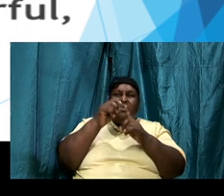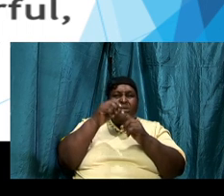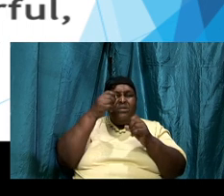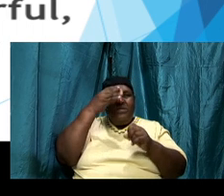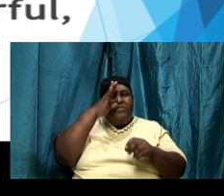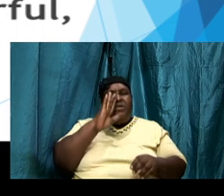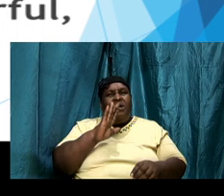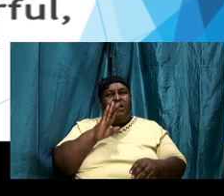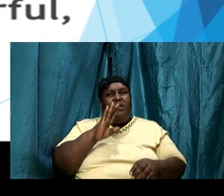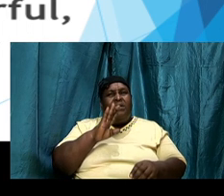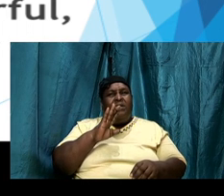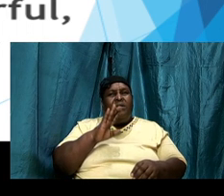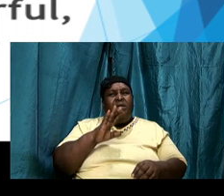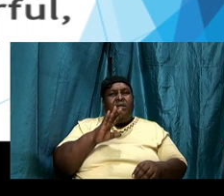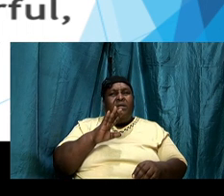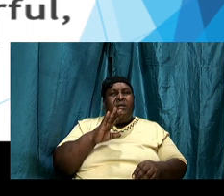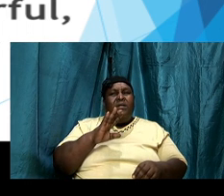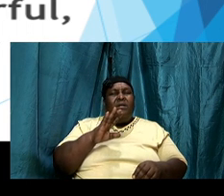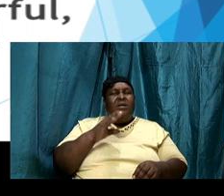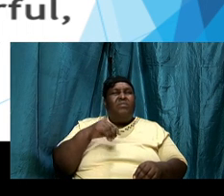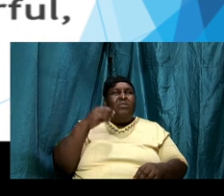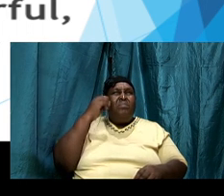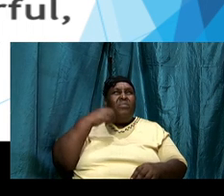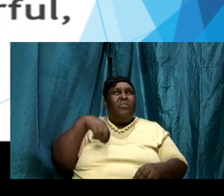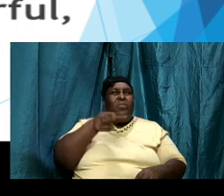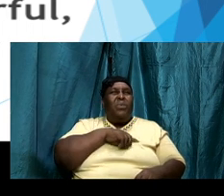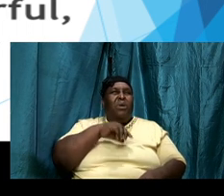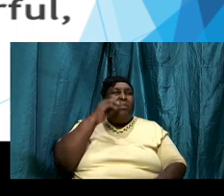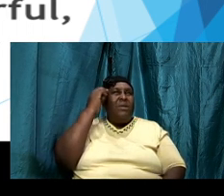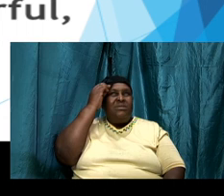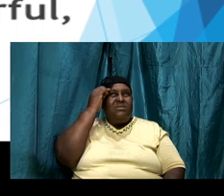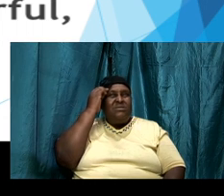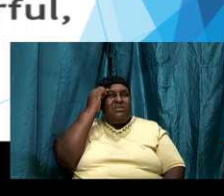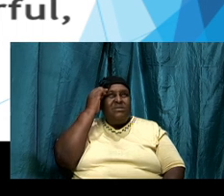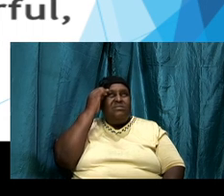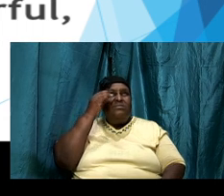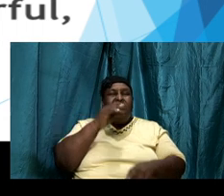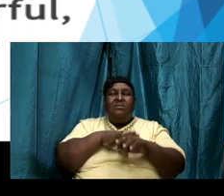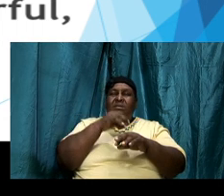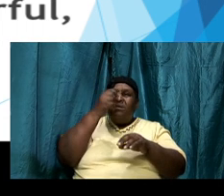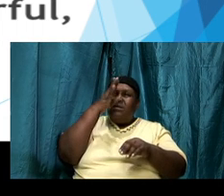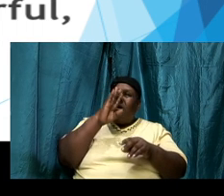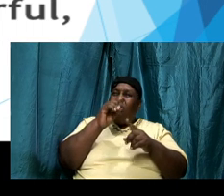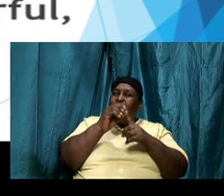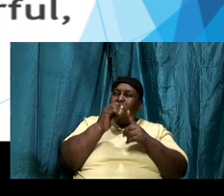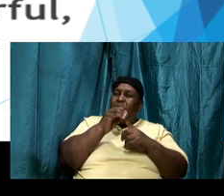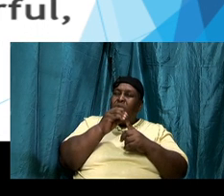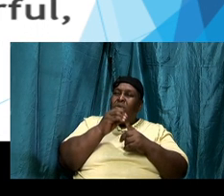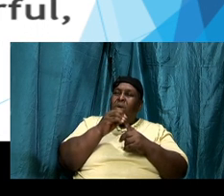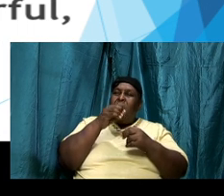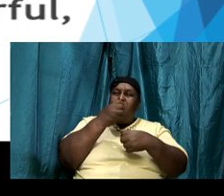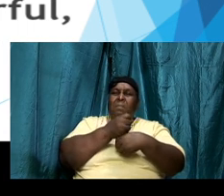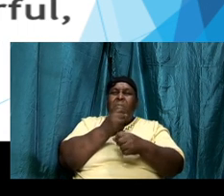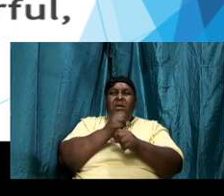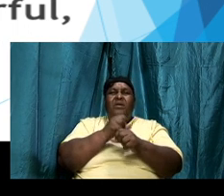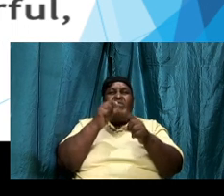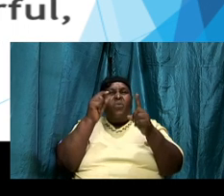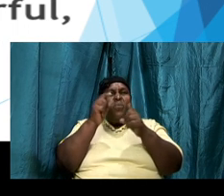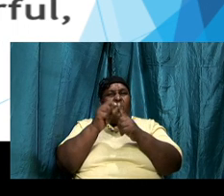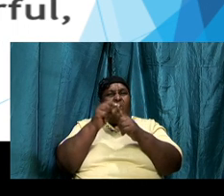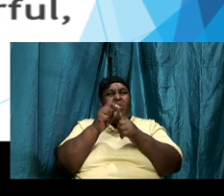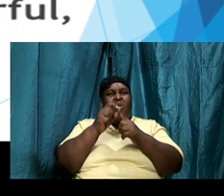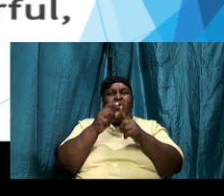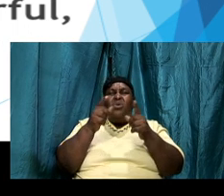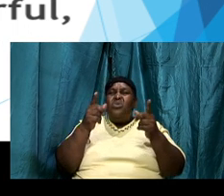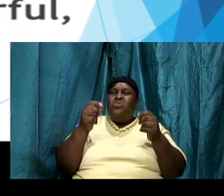meditate on God's word we allow the word to do its marvelous work